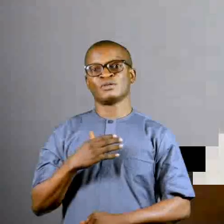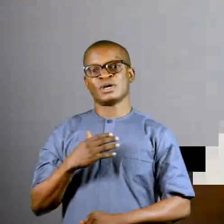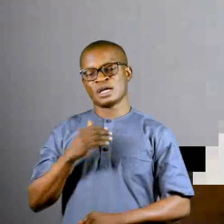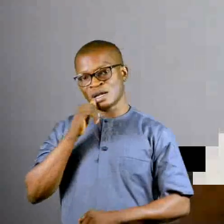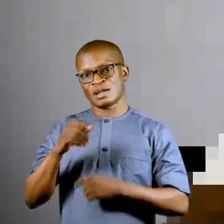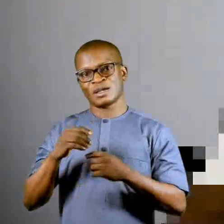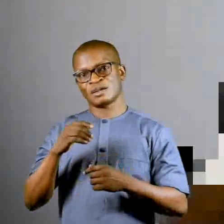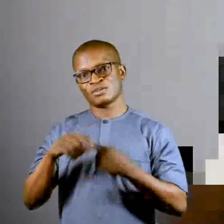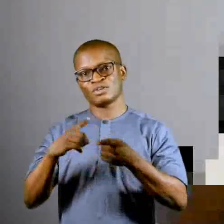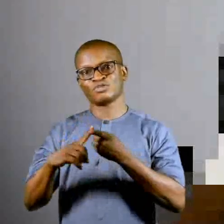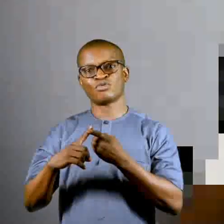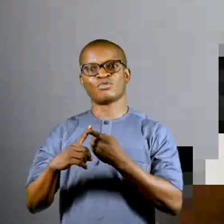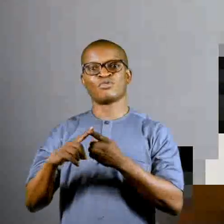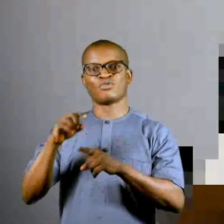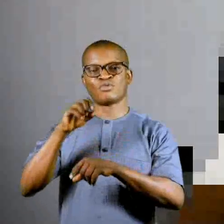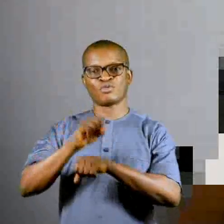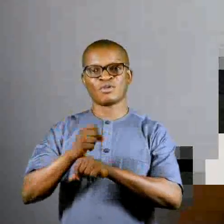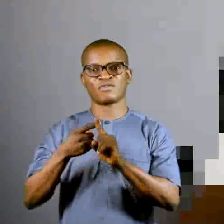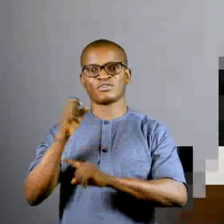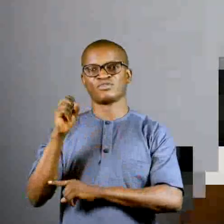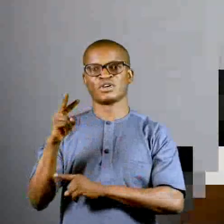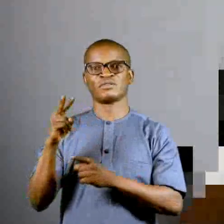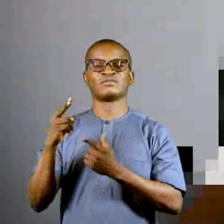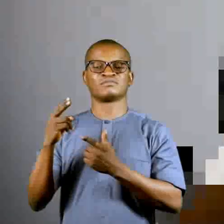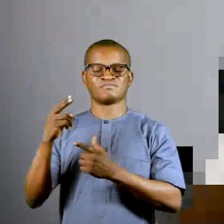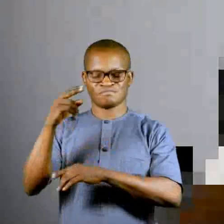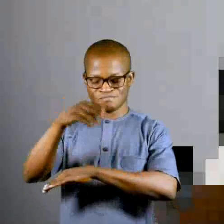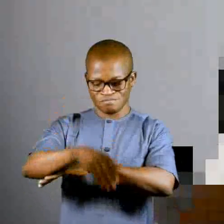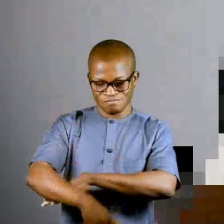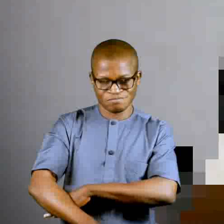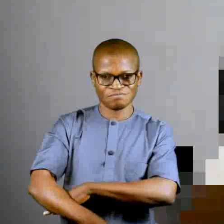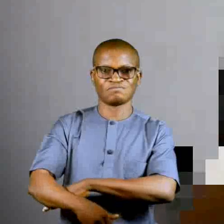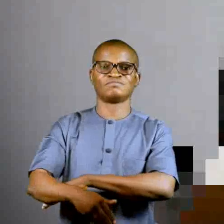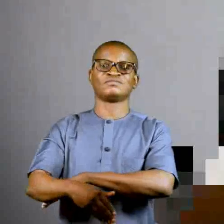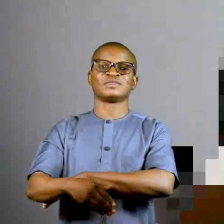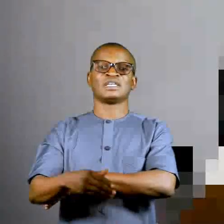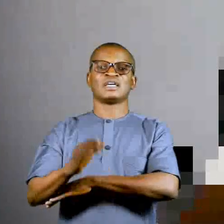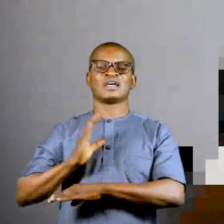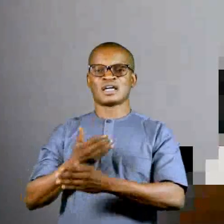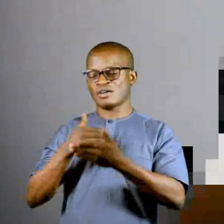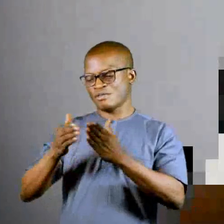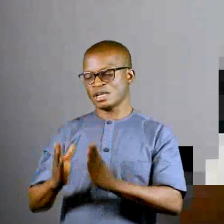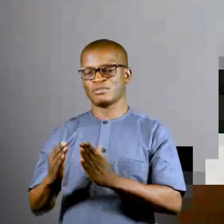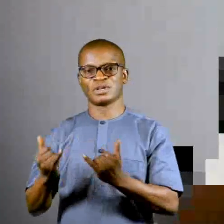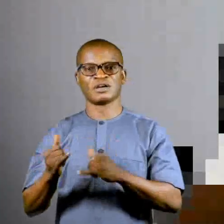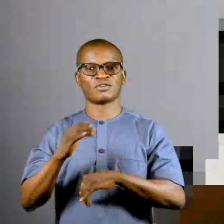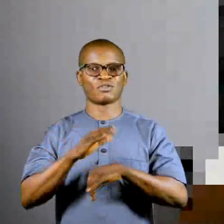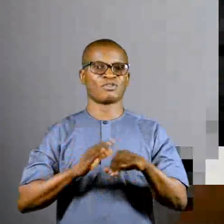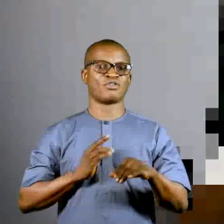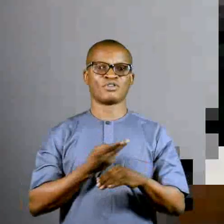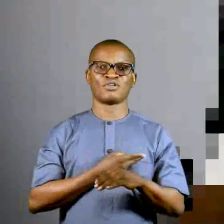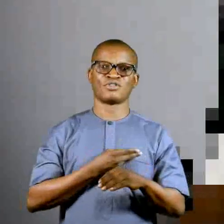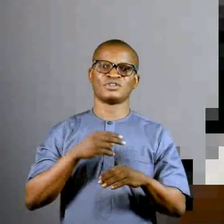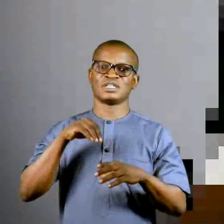My mom was going to work from 1 o'clock to 12 o'clock in the night. Our neighbor now